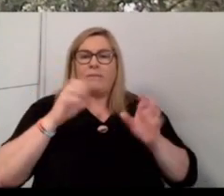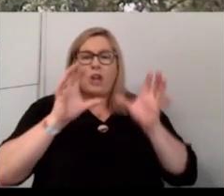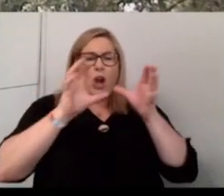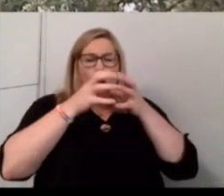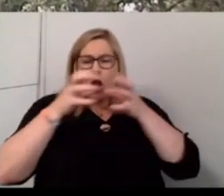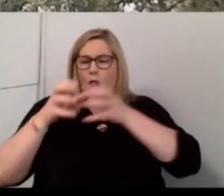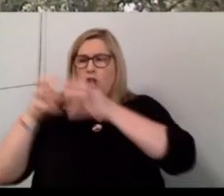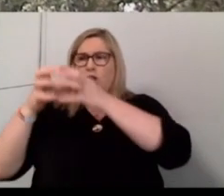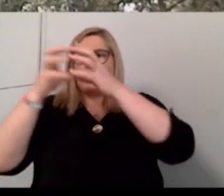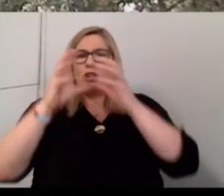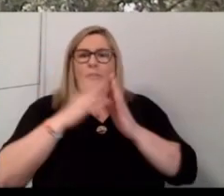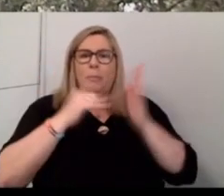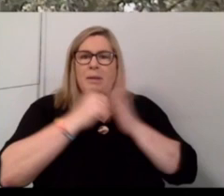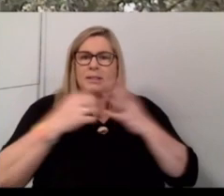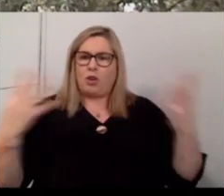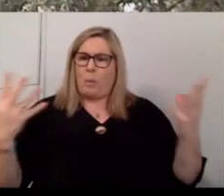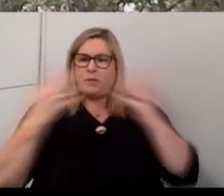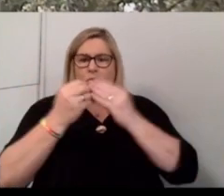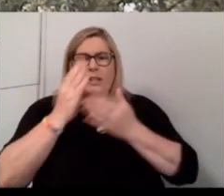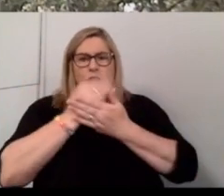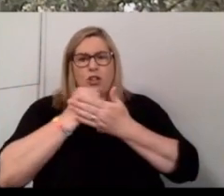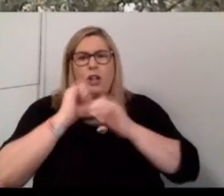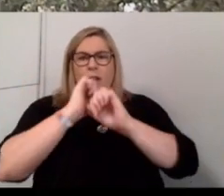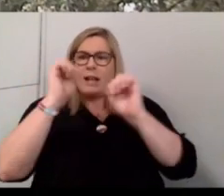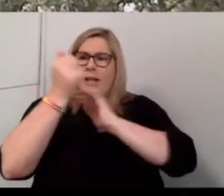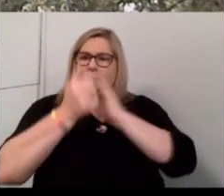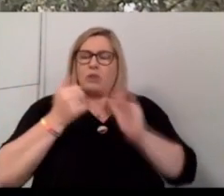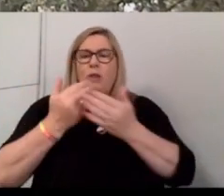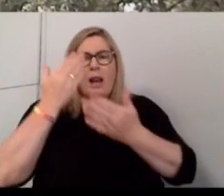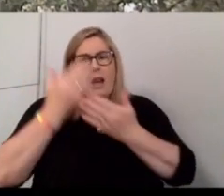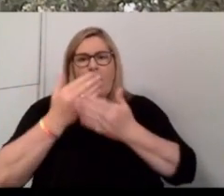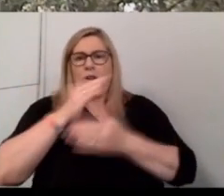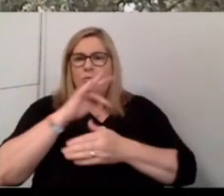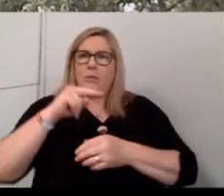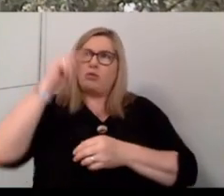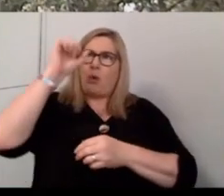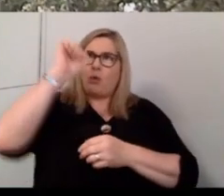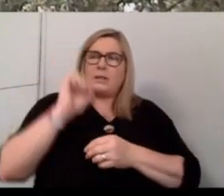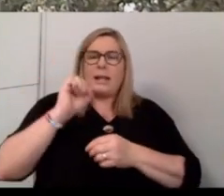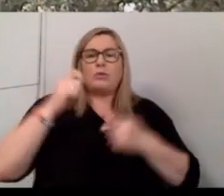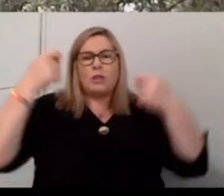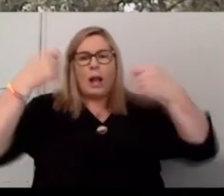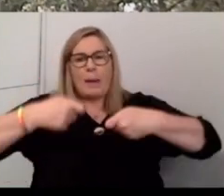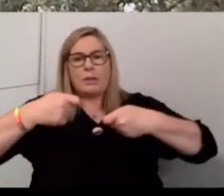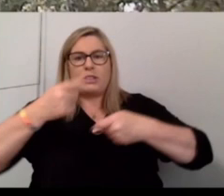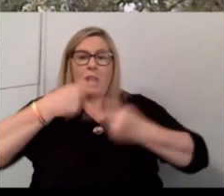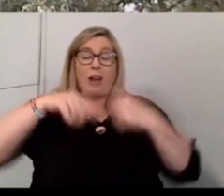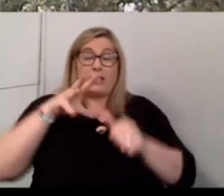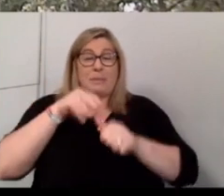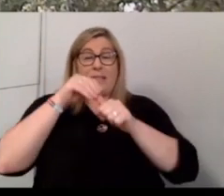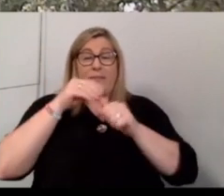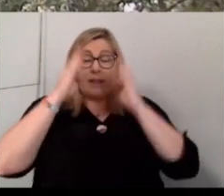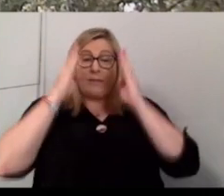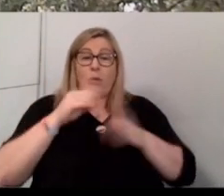together to share their experiences and learn from each other on that kind of north south collaboration piece. Okay, ours is specifically targeted